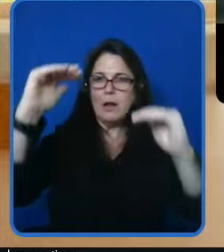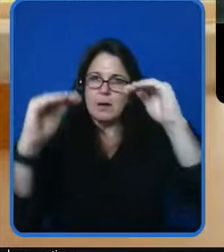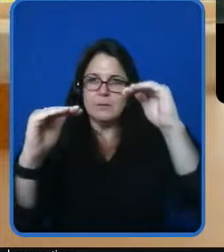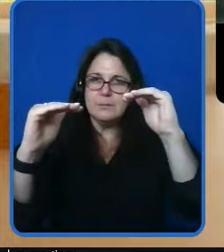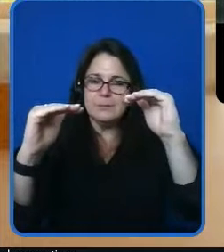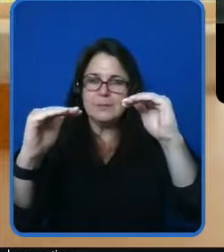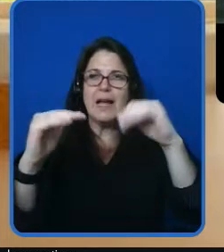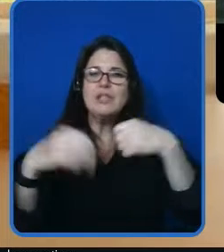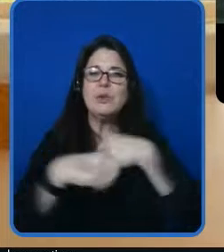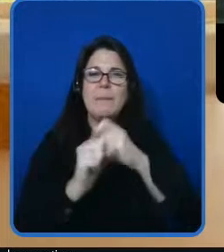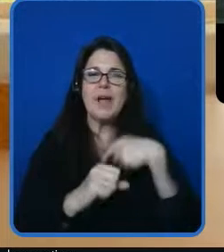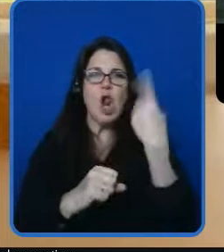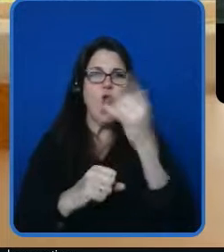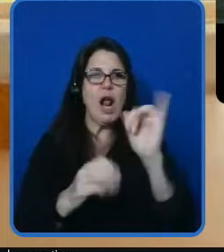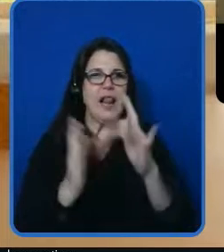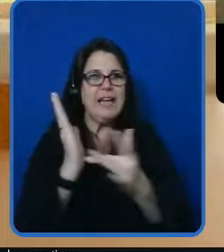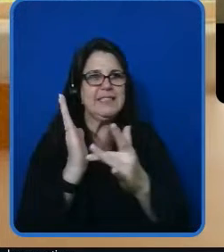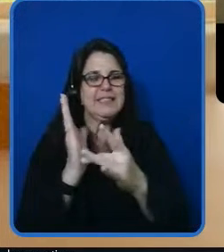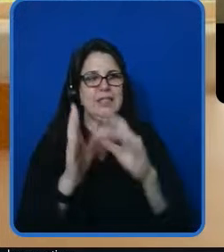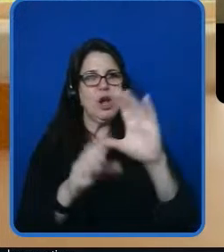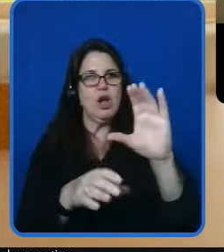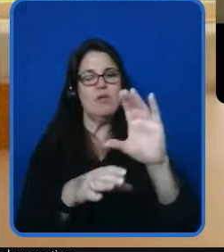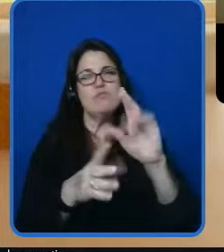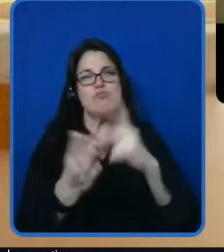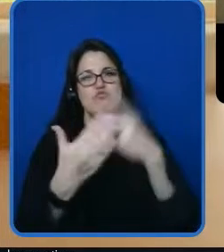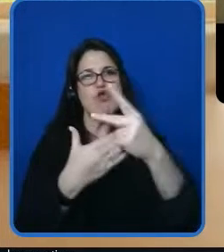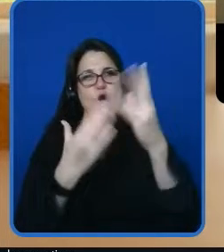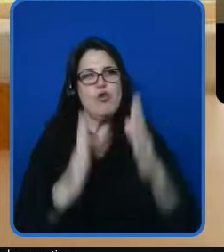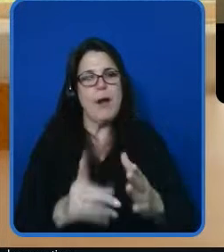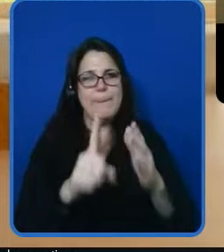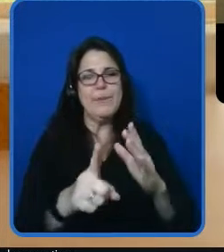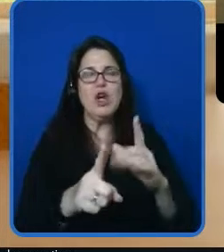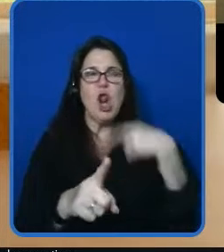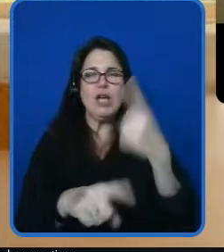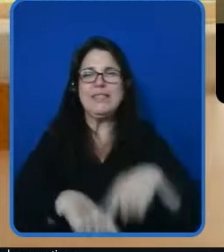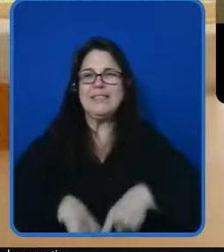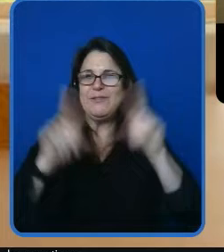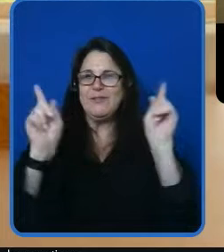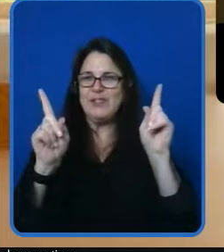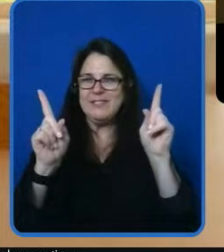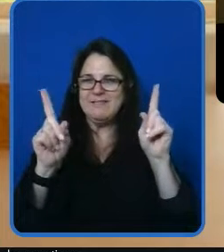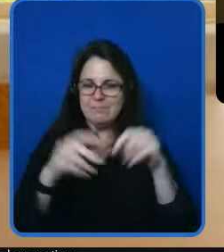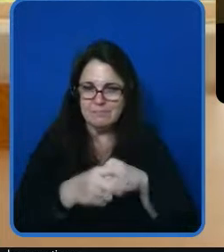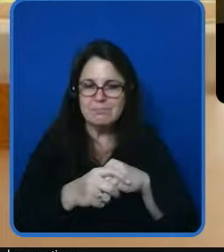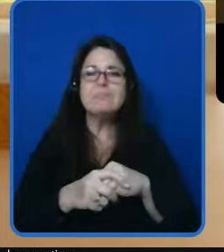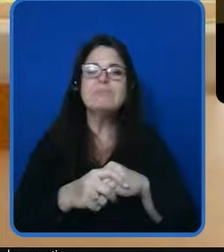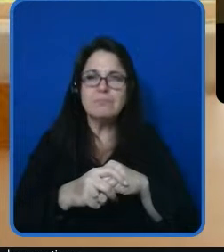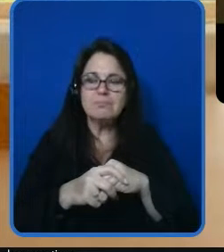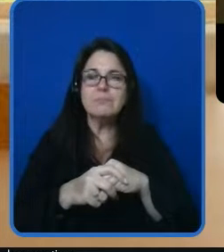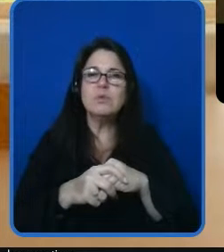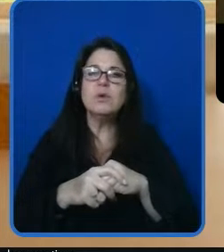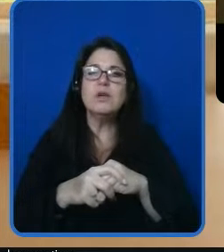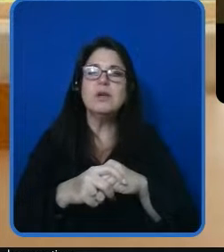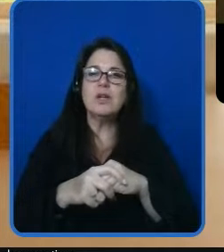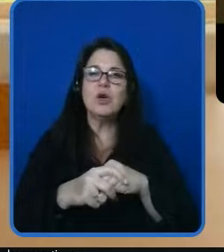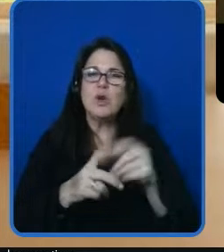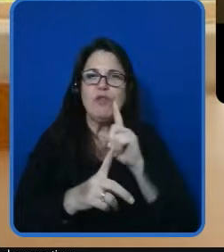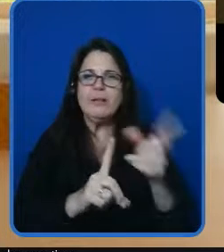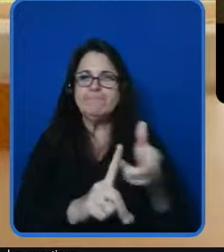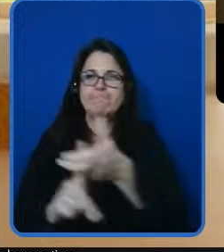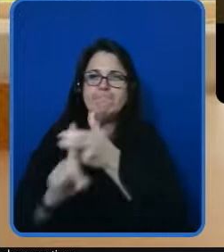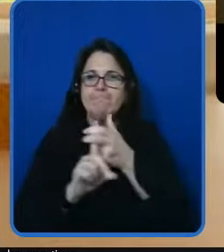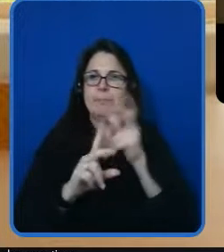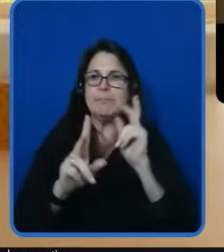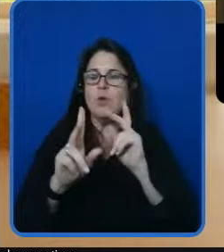work with girls across the country and now internationally who have come from communities that are historically underrepresented girls of